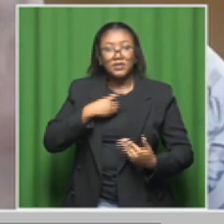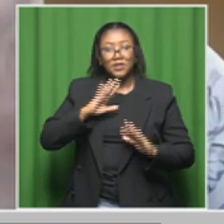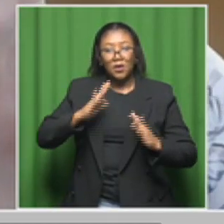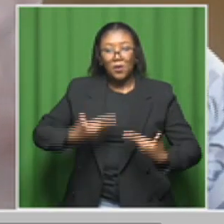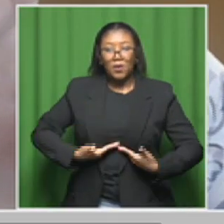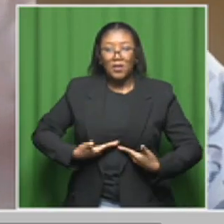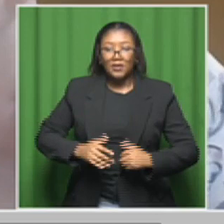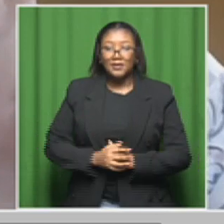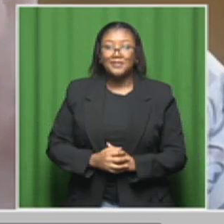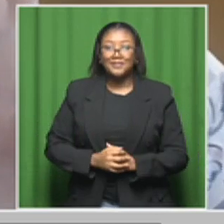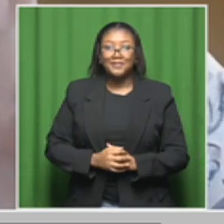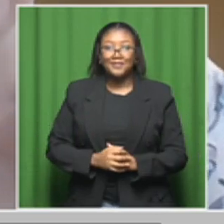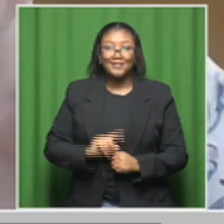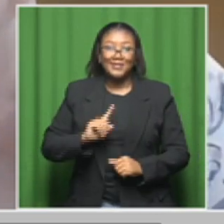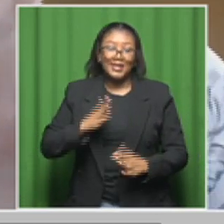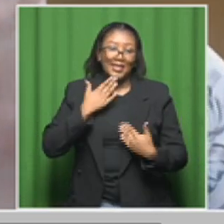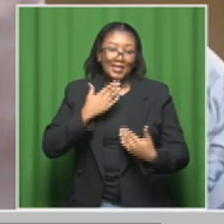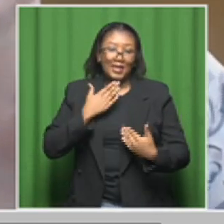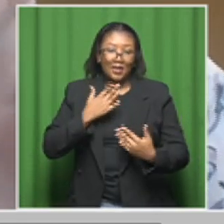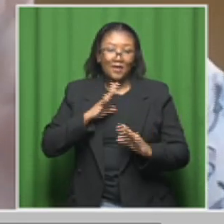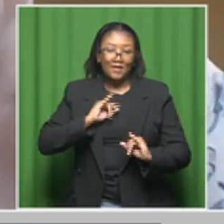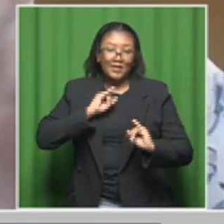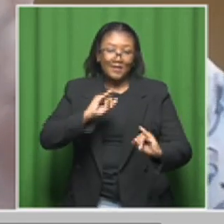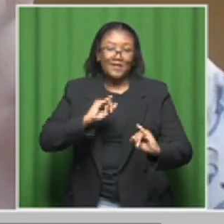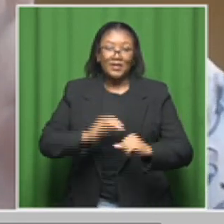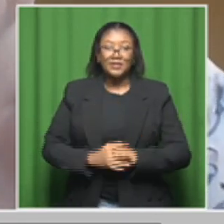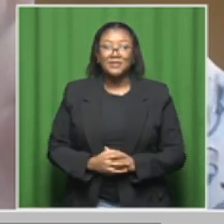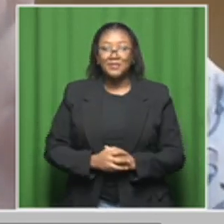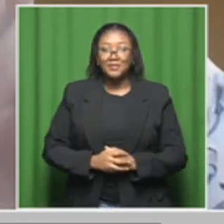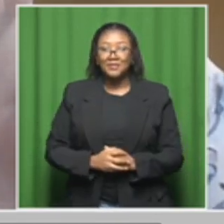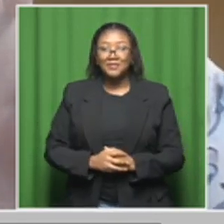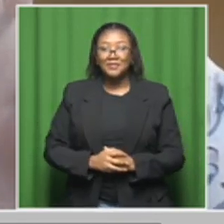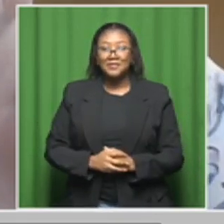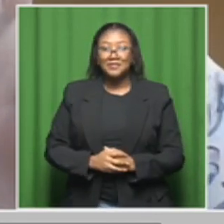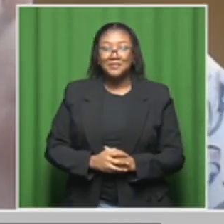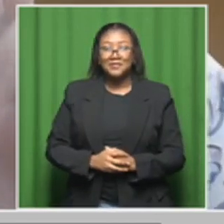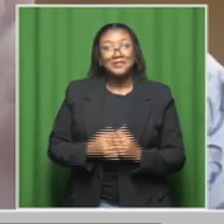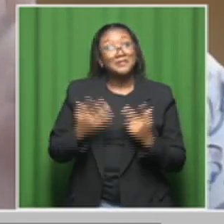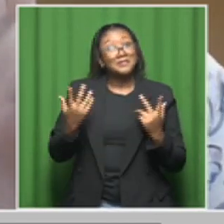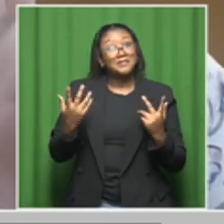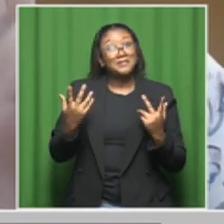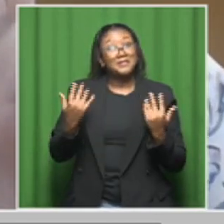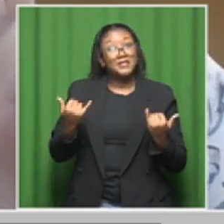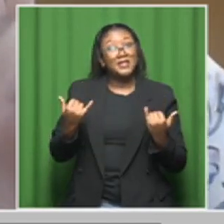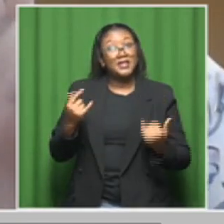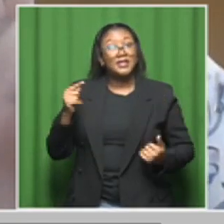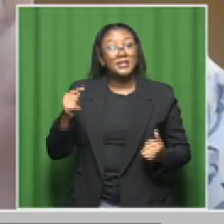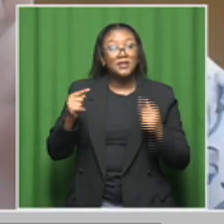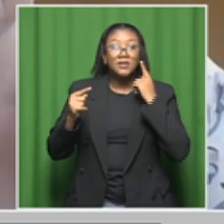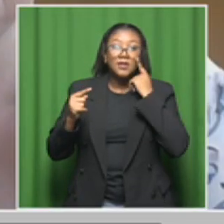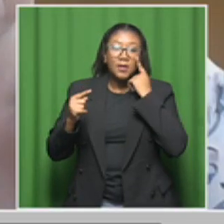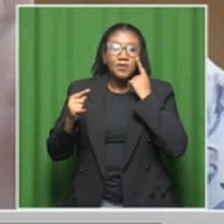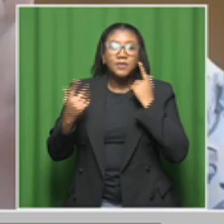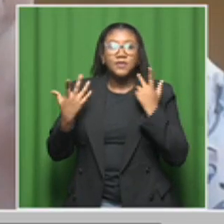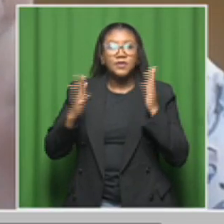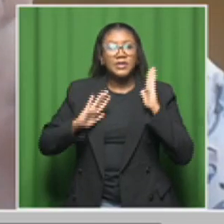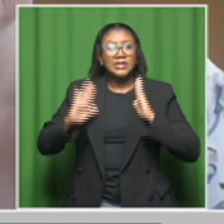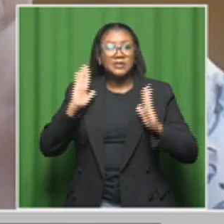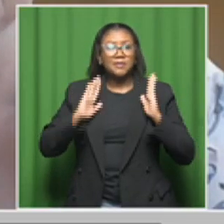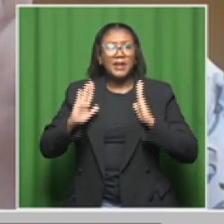Good morning. Thank you for having me and good morning to the viewers. Perhaps we could start at a point of, you know, just